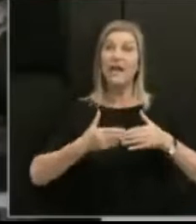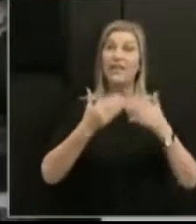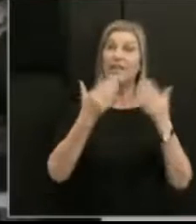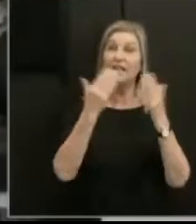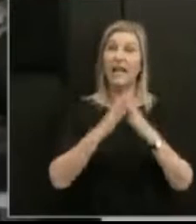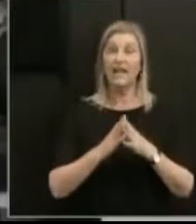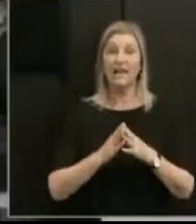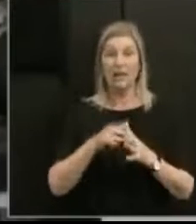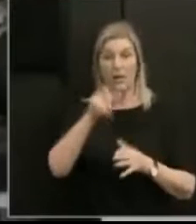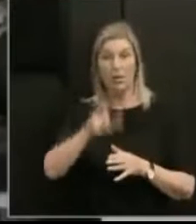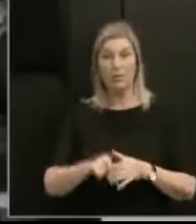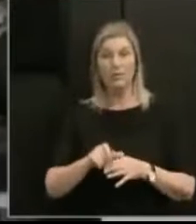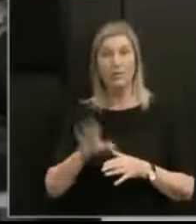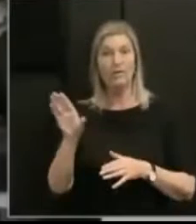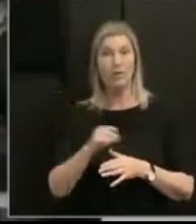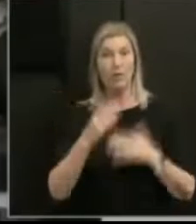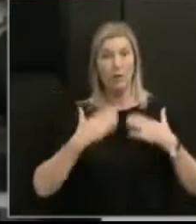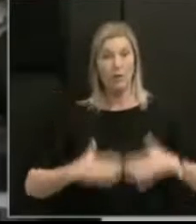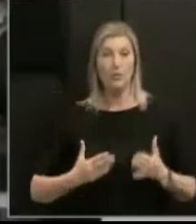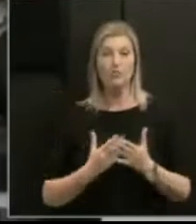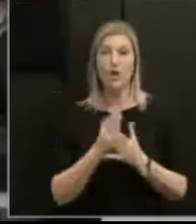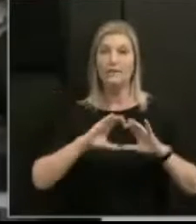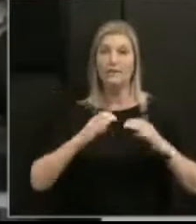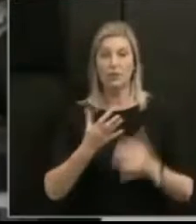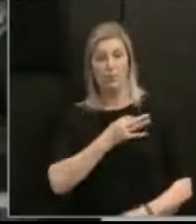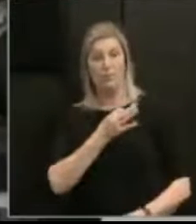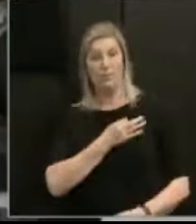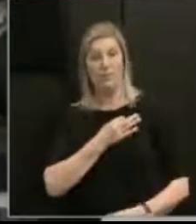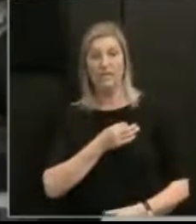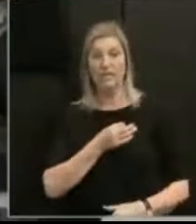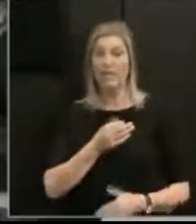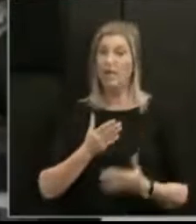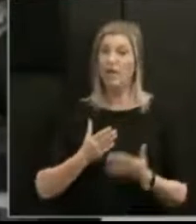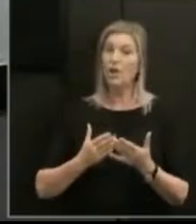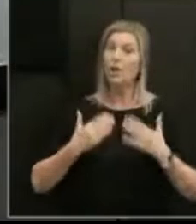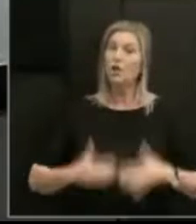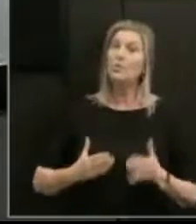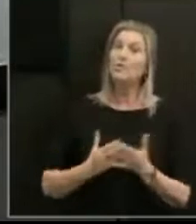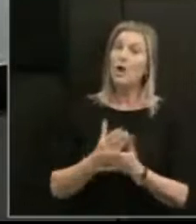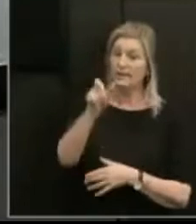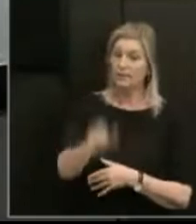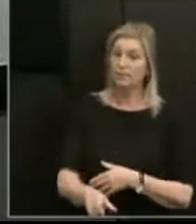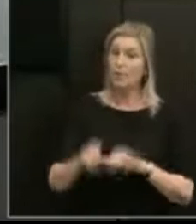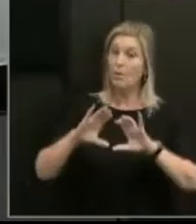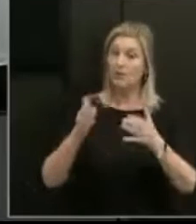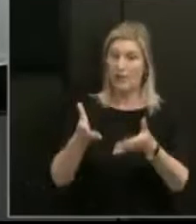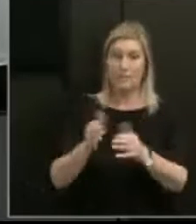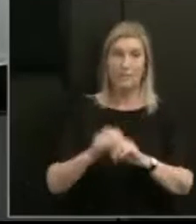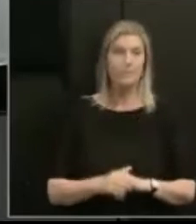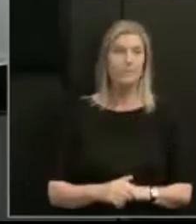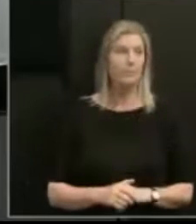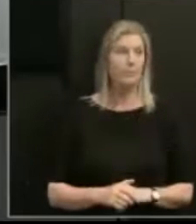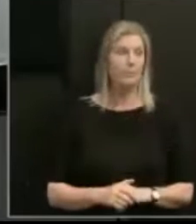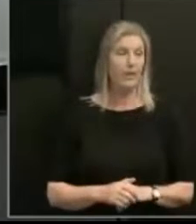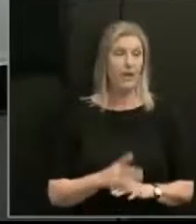from the Human Rights Commission and the Disability Rights Commissioner. Thank you. Ms. Tesorero, my colleagues